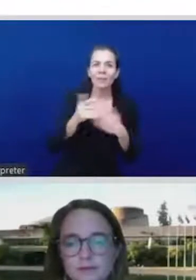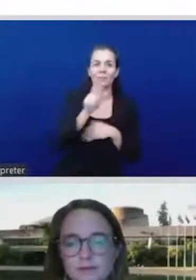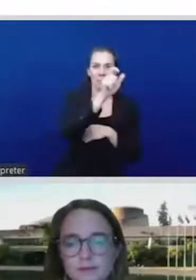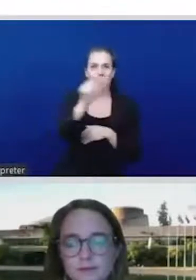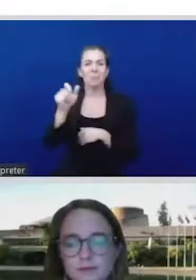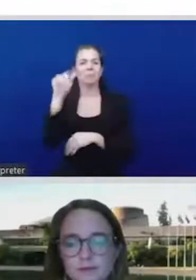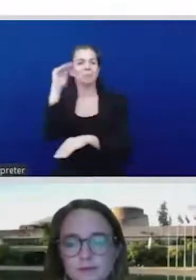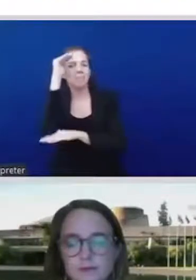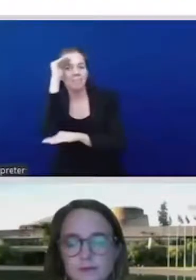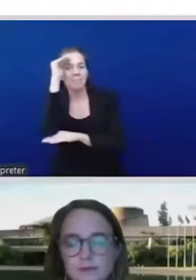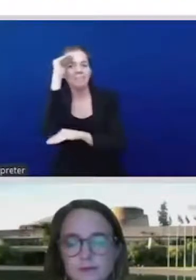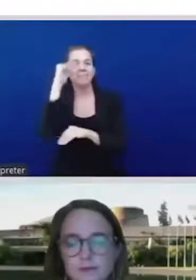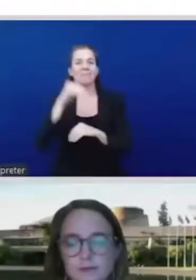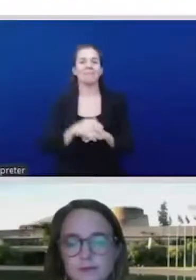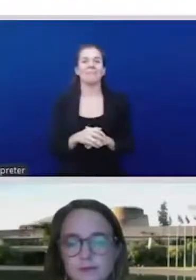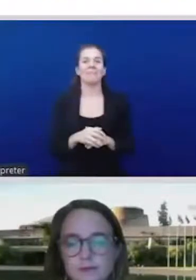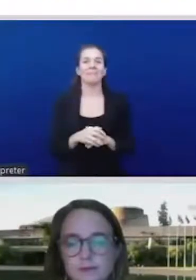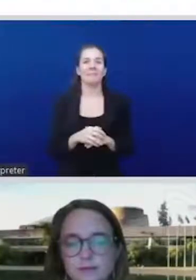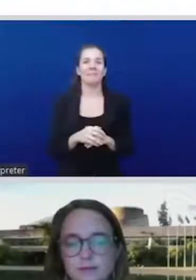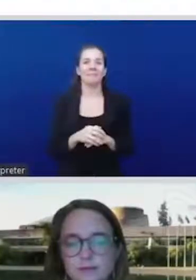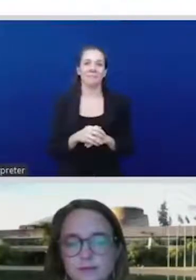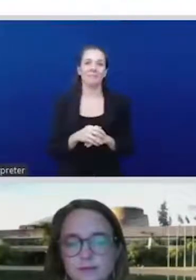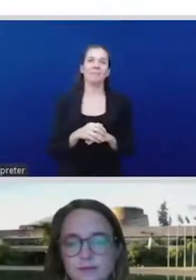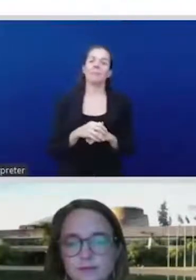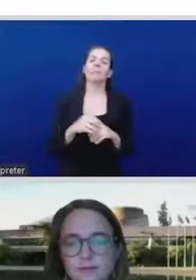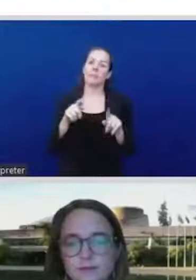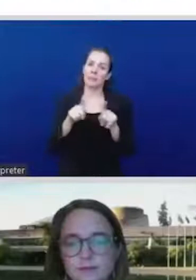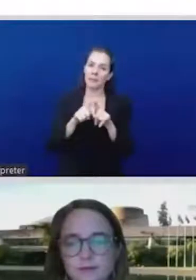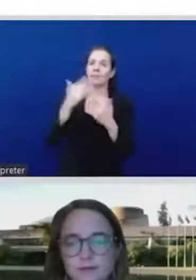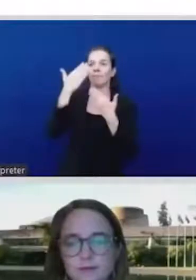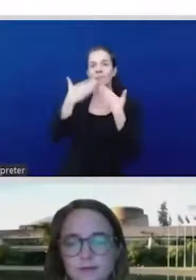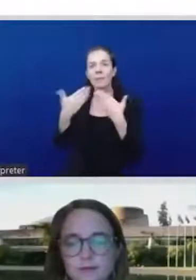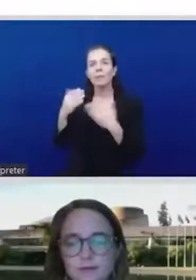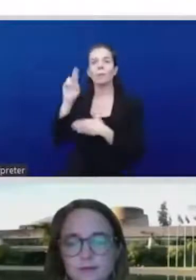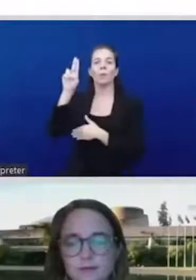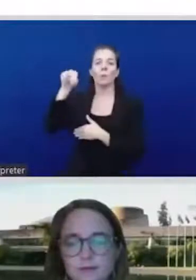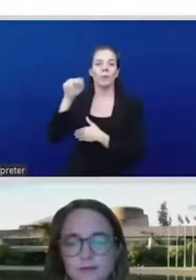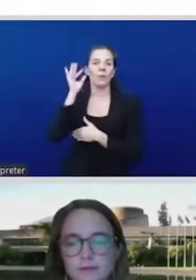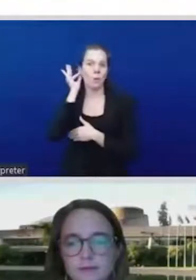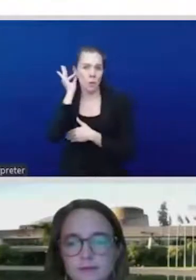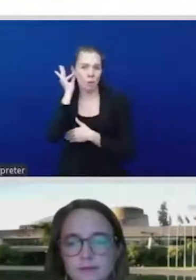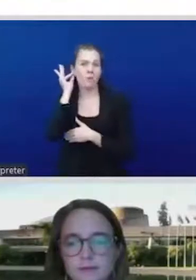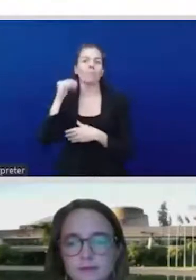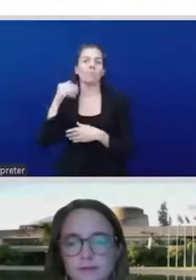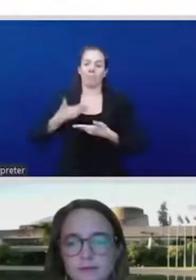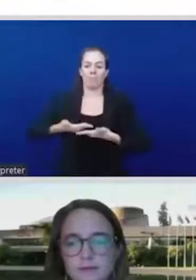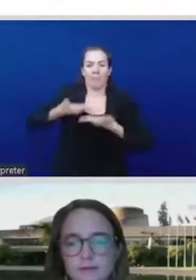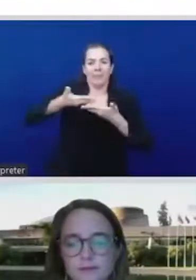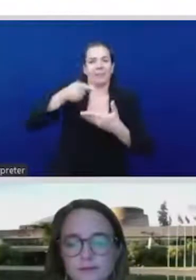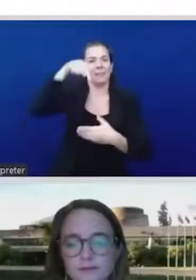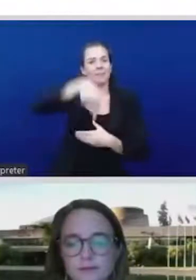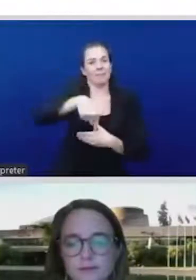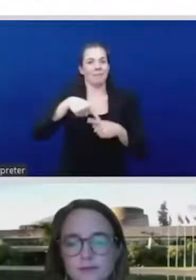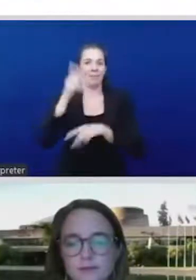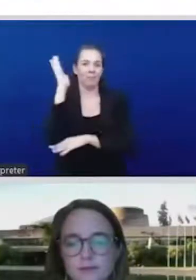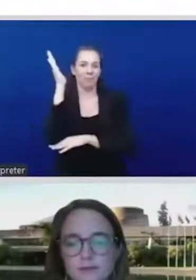the board of director for them. So what I'd like to talk about is, as we know, the current economic model